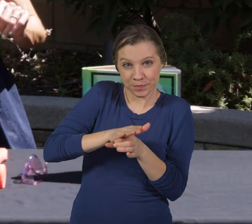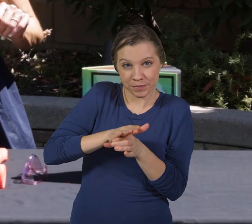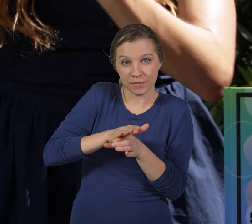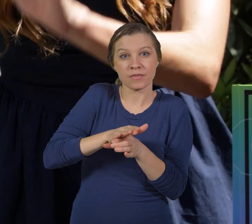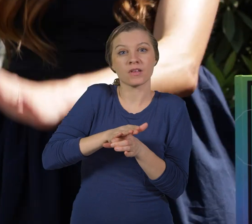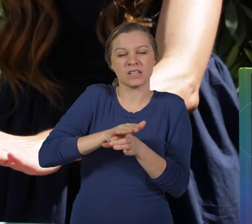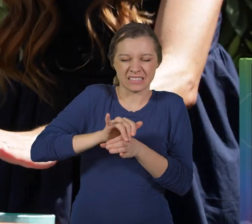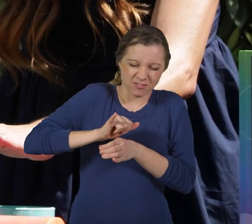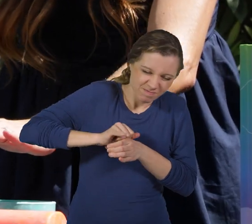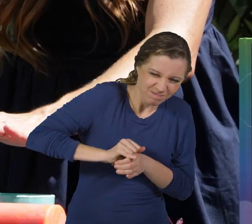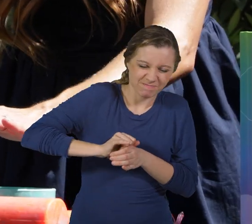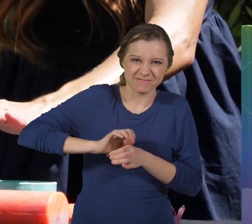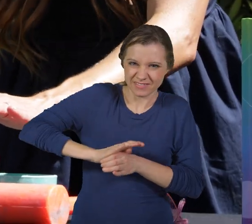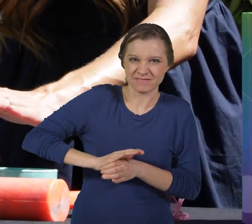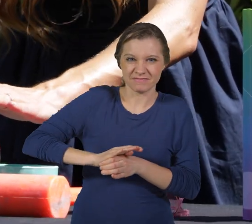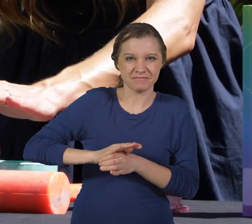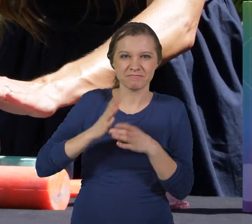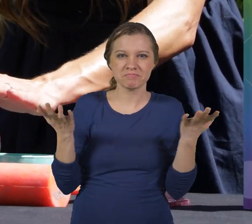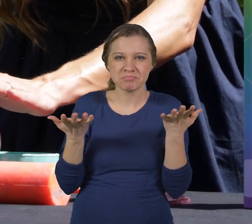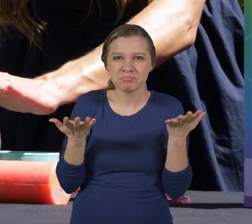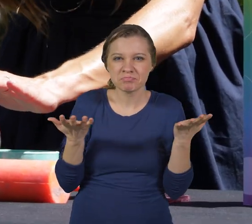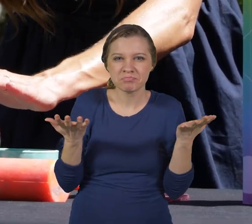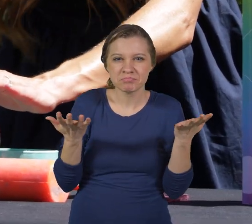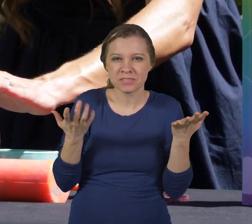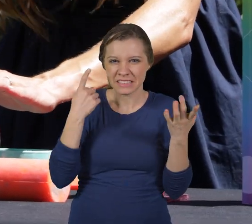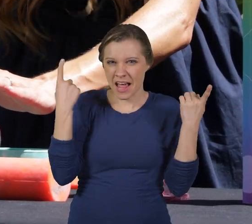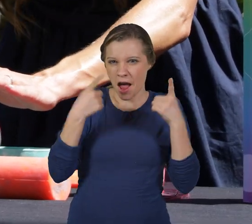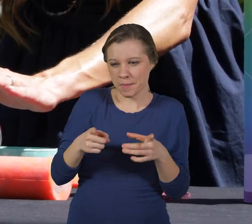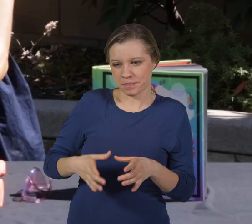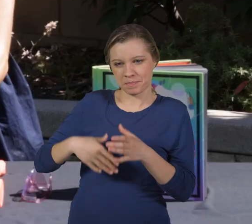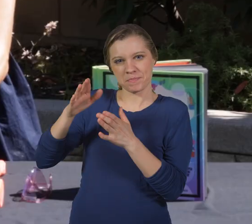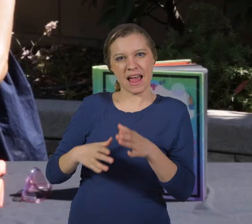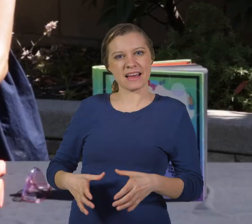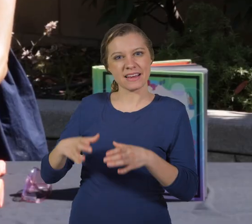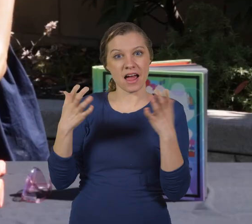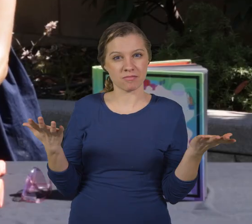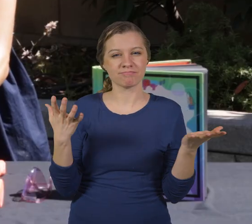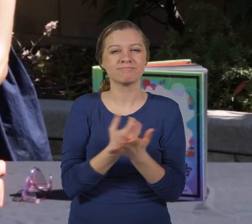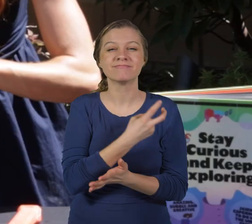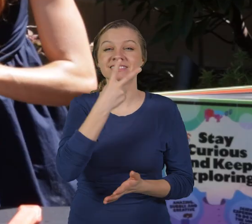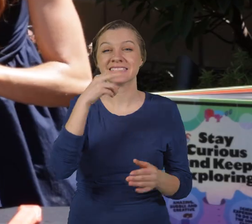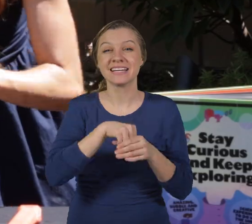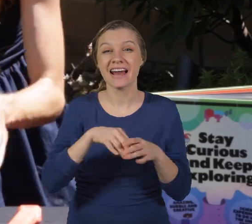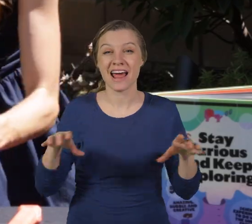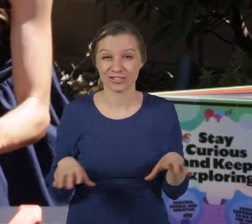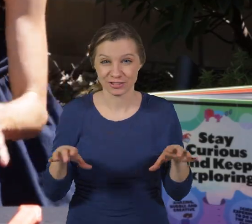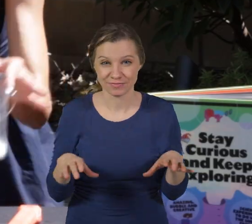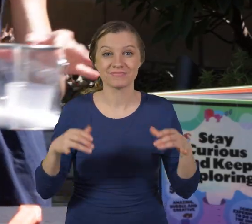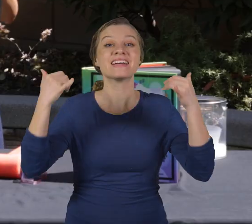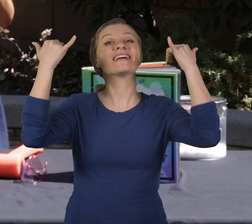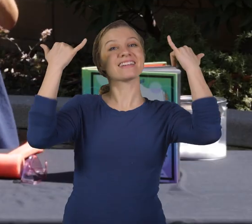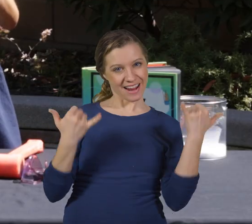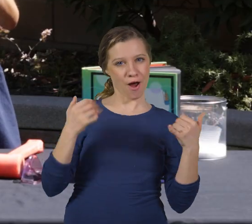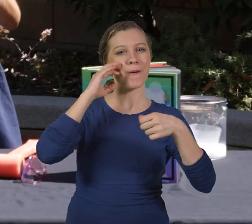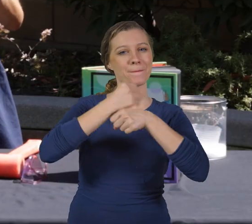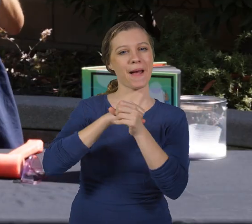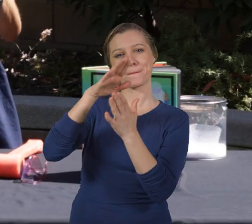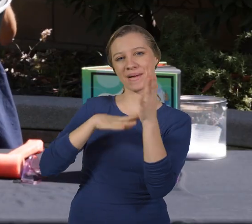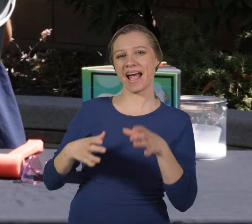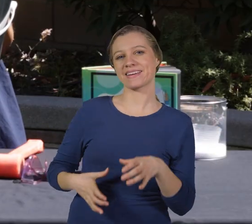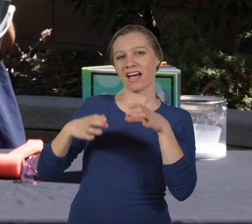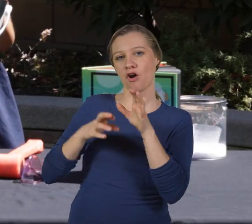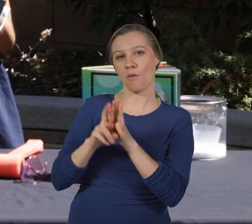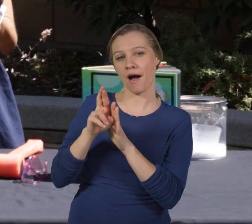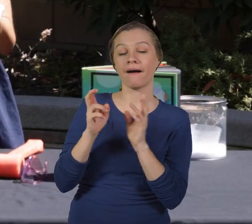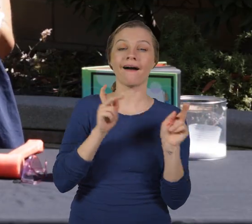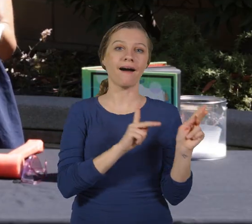would happen if the lid were on nice and tight. What do you think would happen to this paint can? Let's see it in action. Now we are going to make